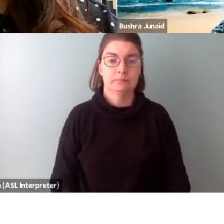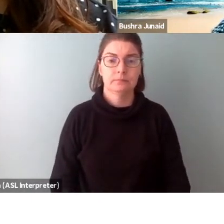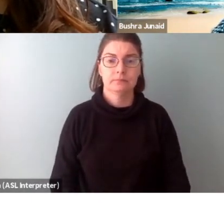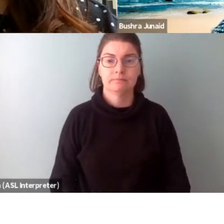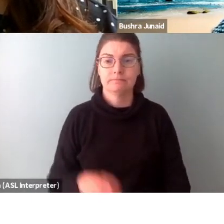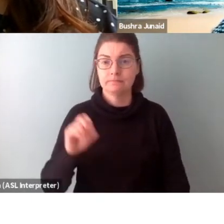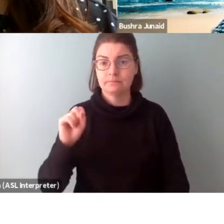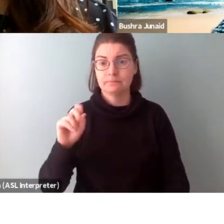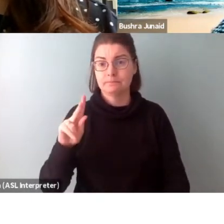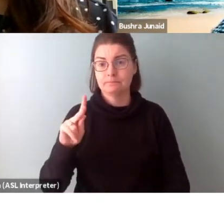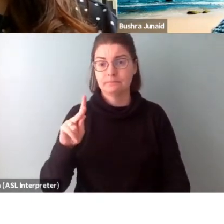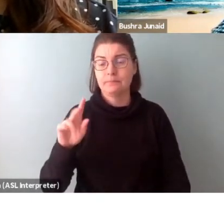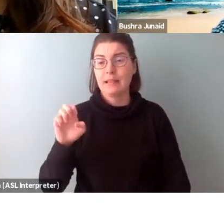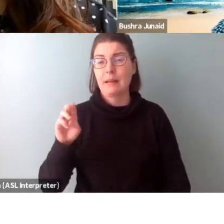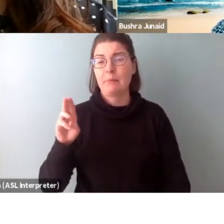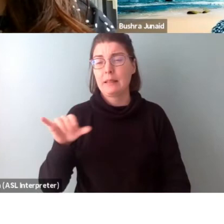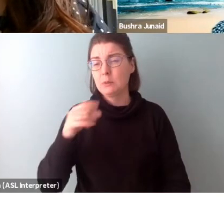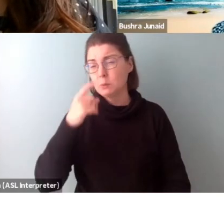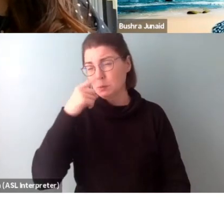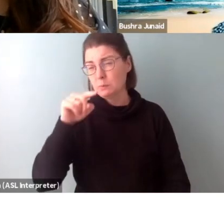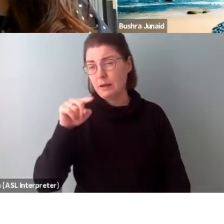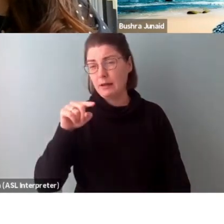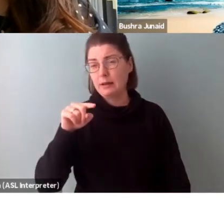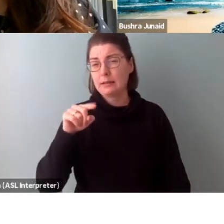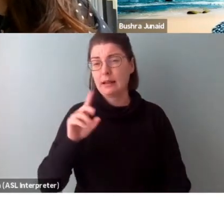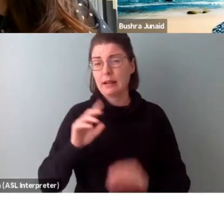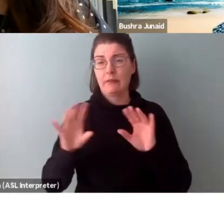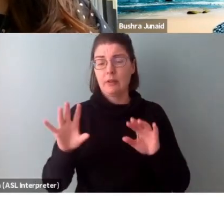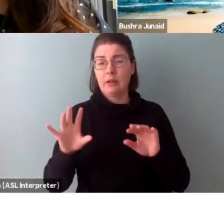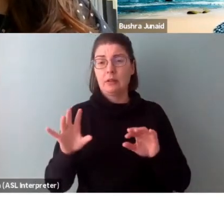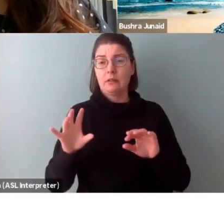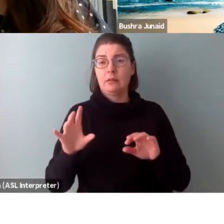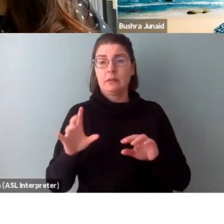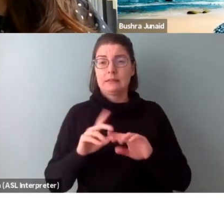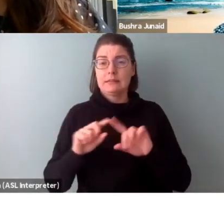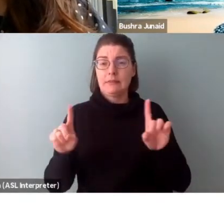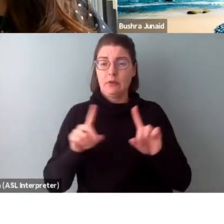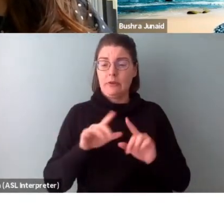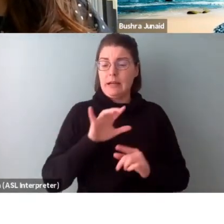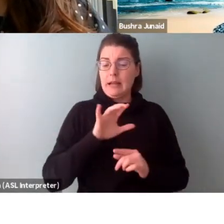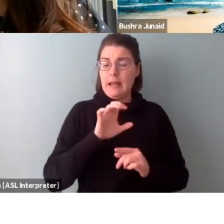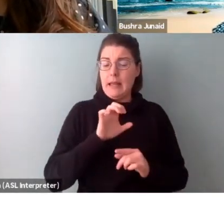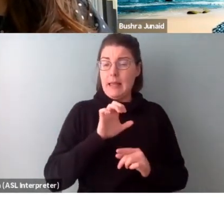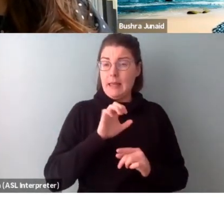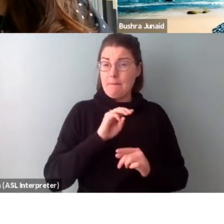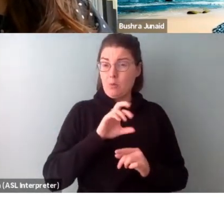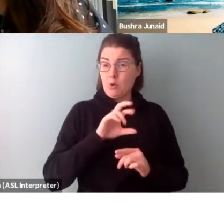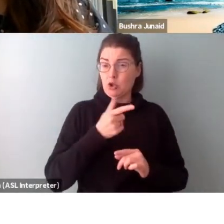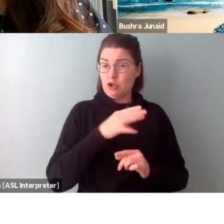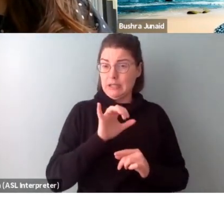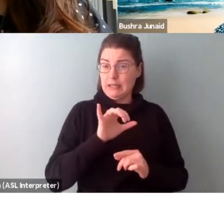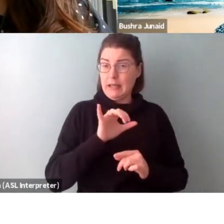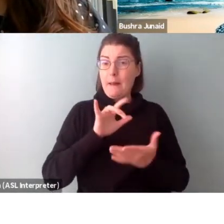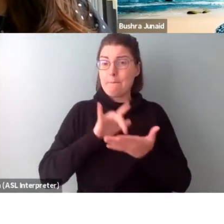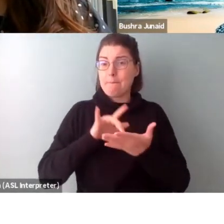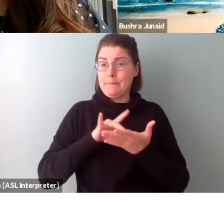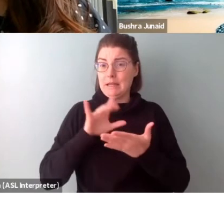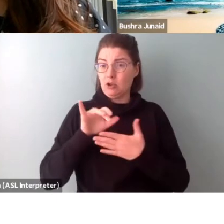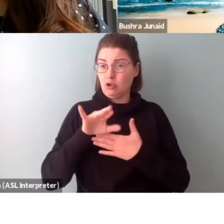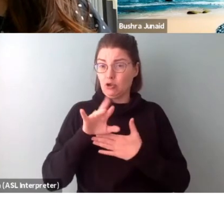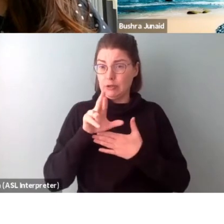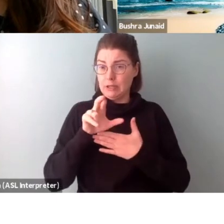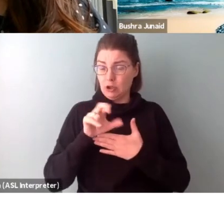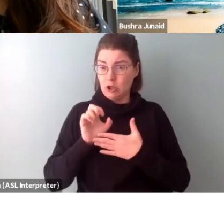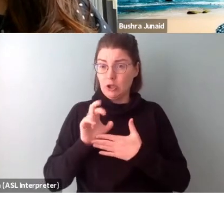Okay. Can you please clarify what the difference is between emerging, mid-career, and established artists? And how many years of